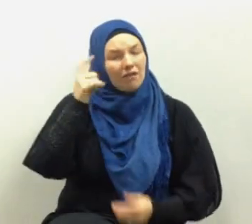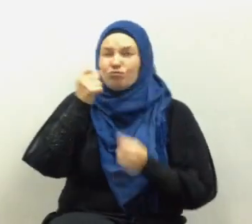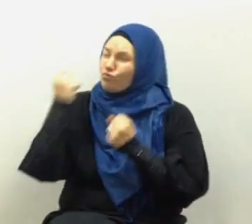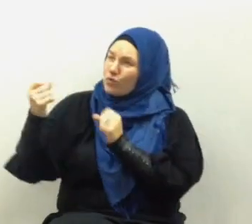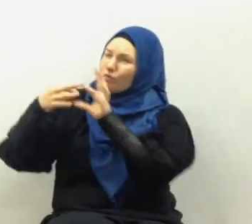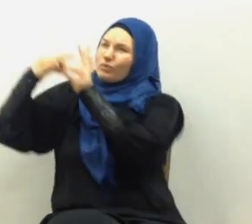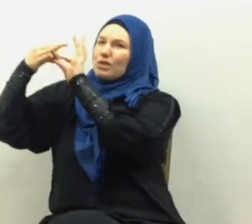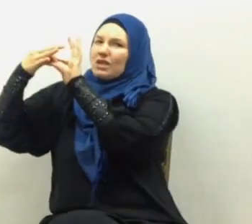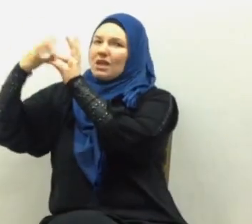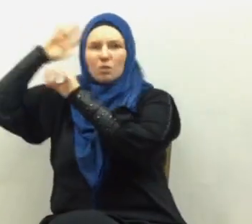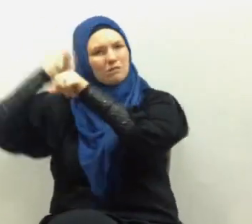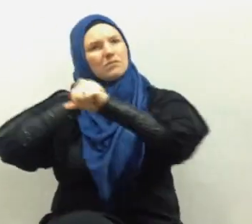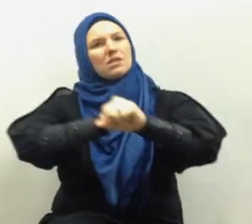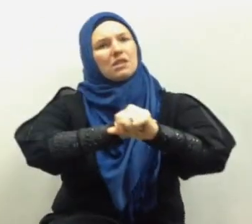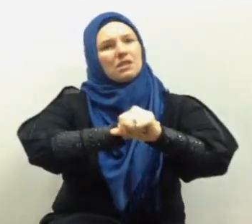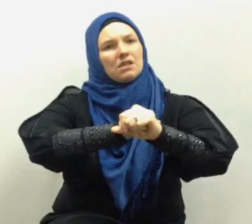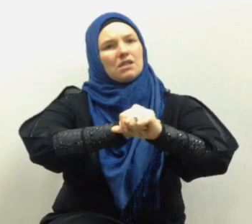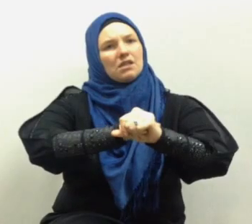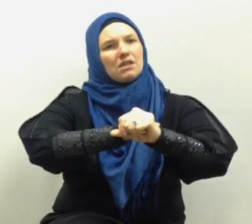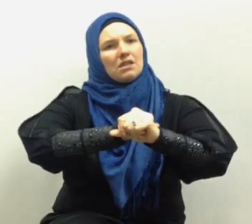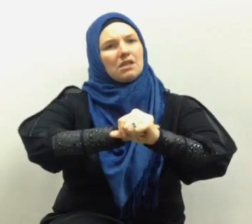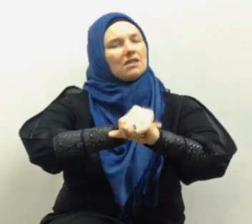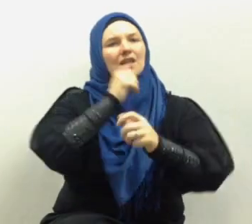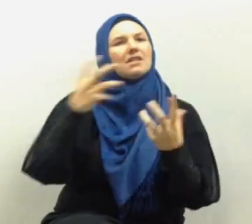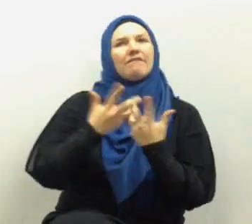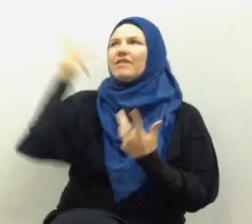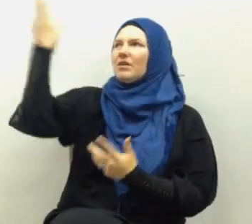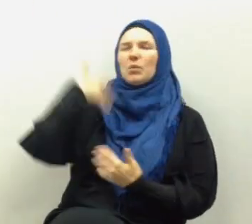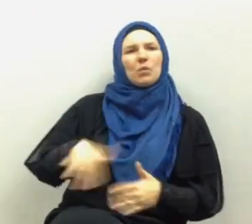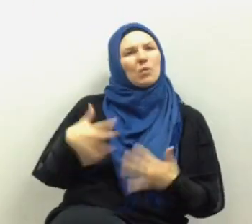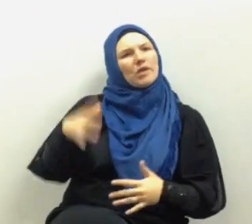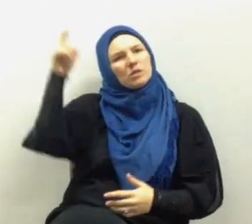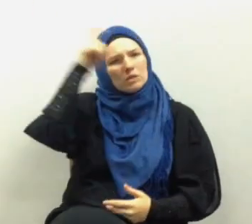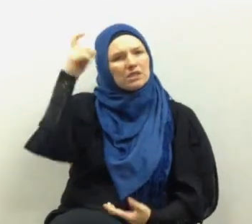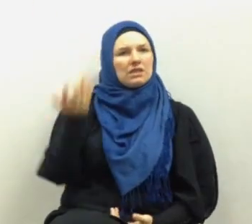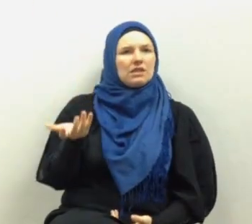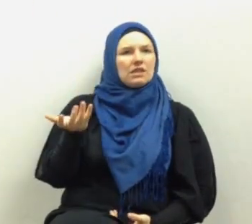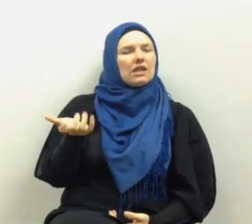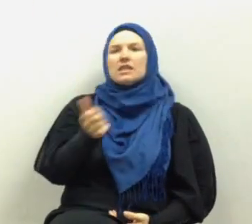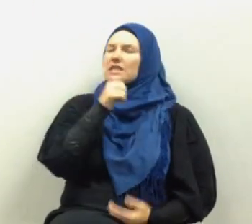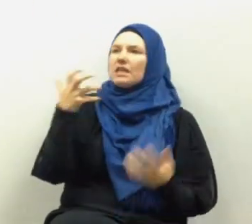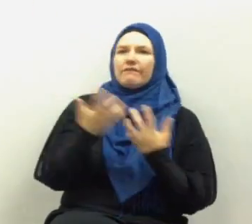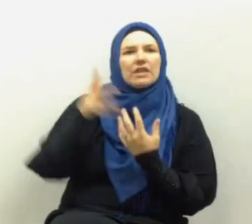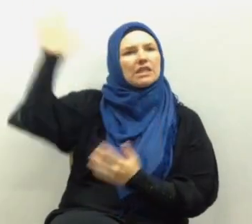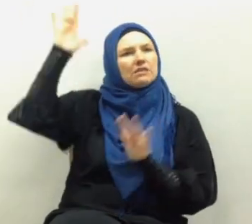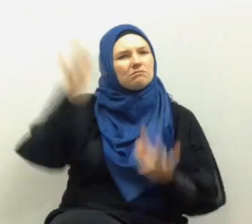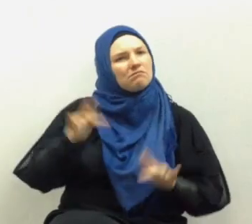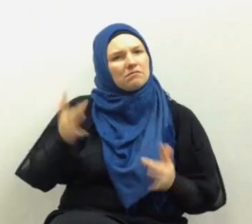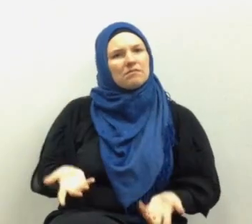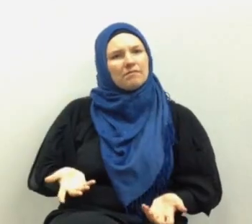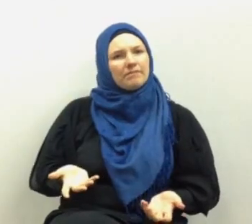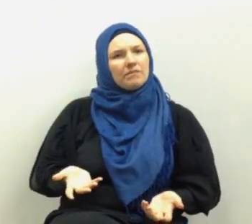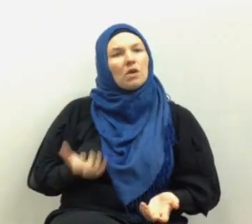a jungle of enemies it doesn't befit his majesty it doesn't befit his wisdom it doesn't